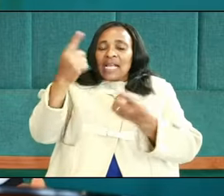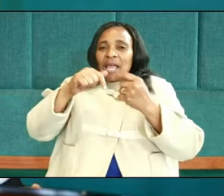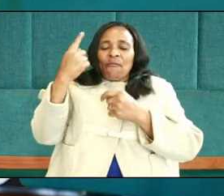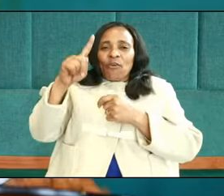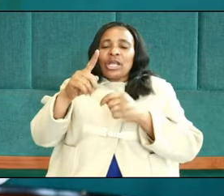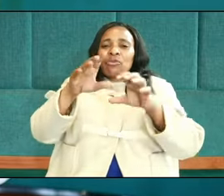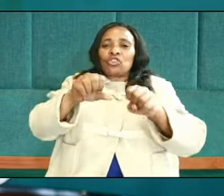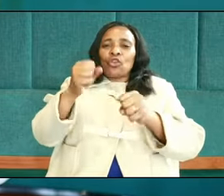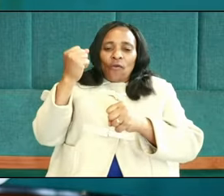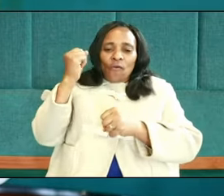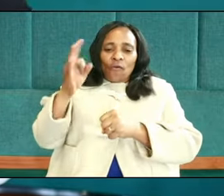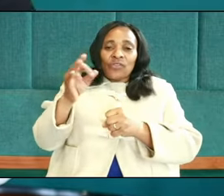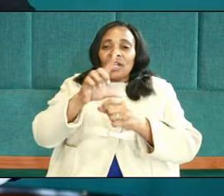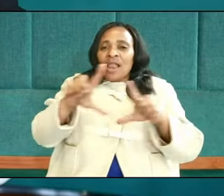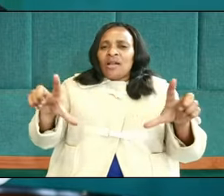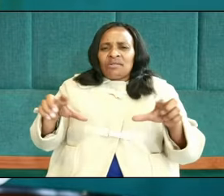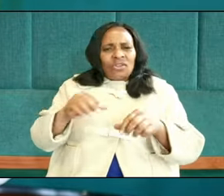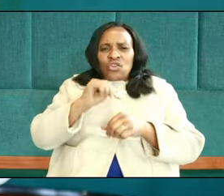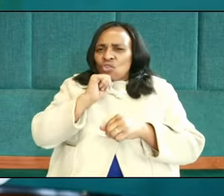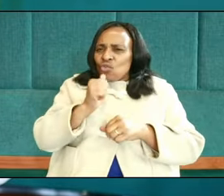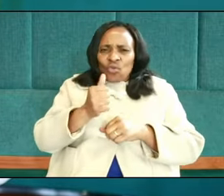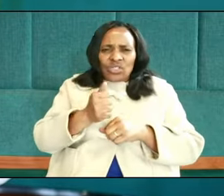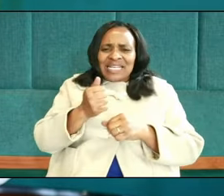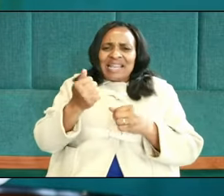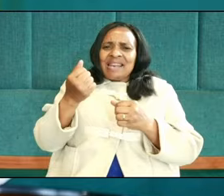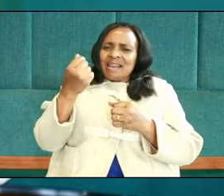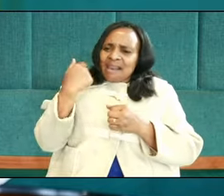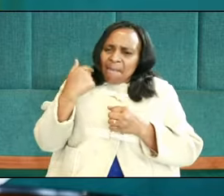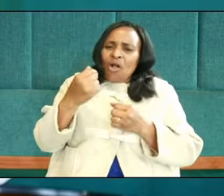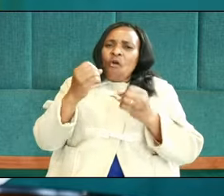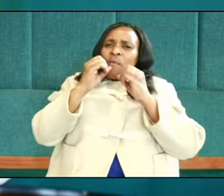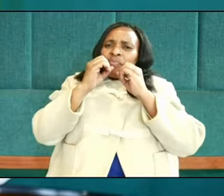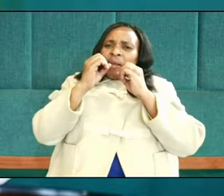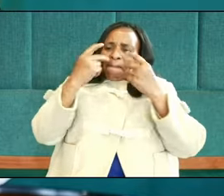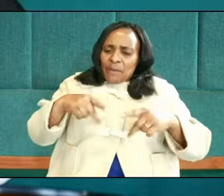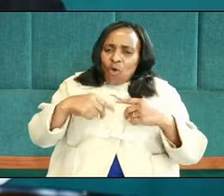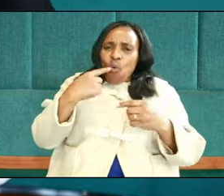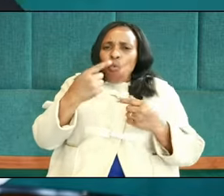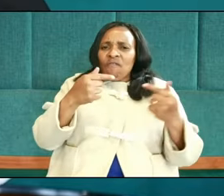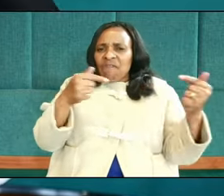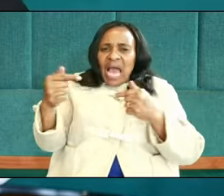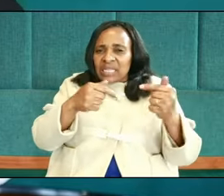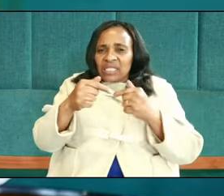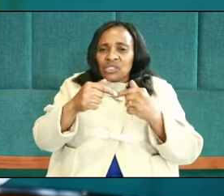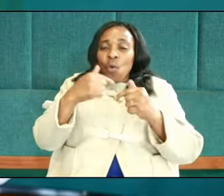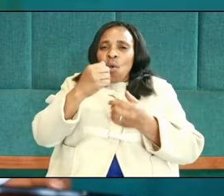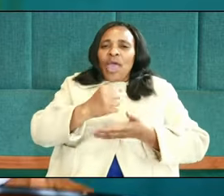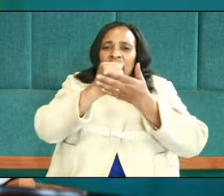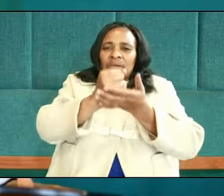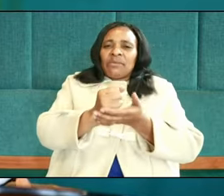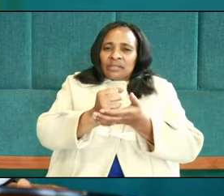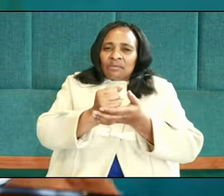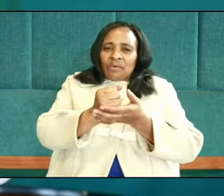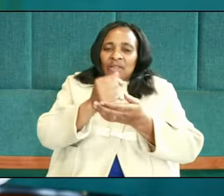land. It was not, you know, the number of persons who were fighting that gained them the